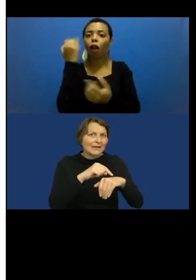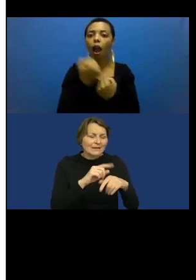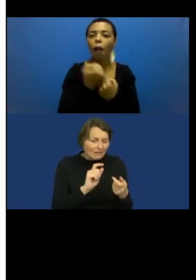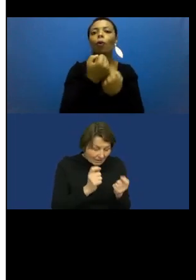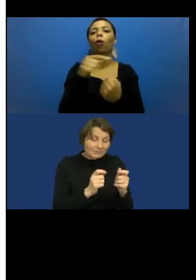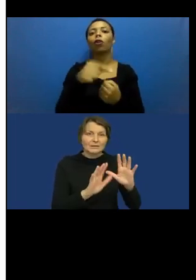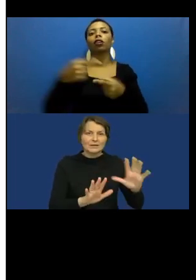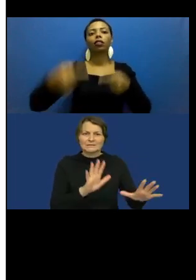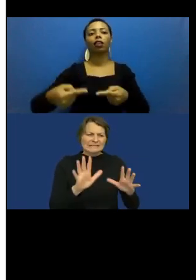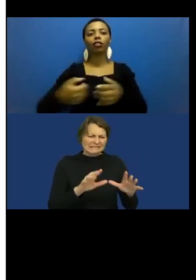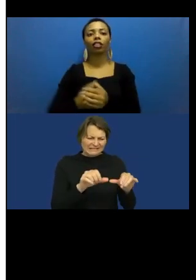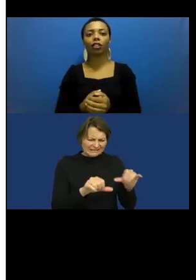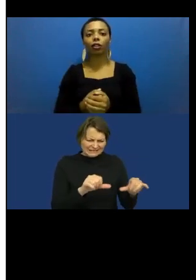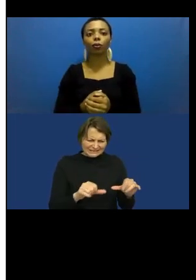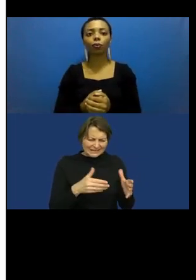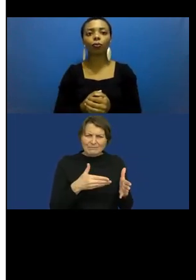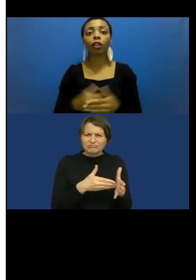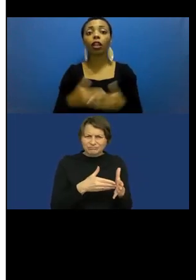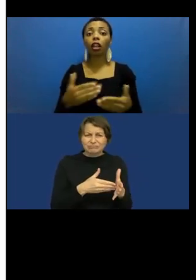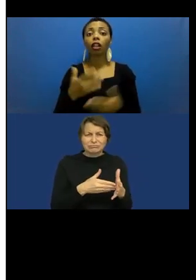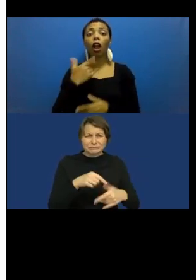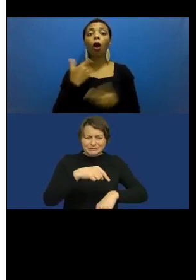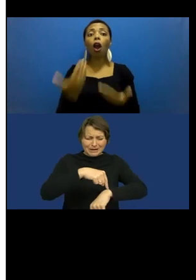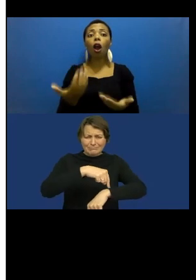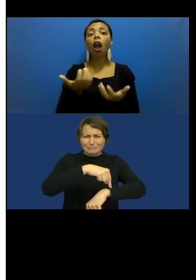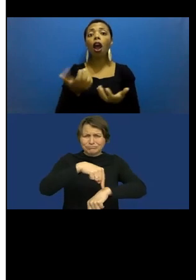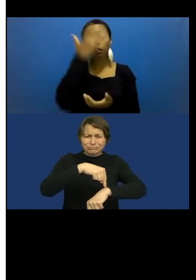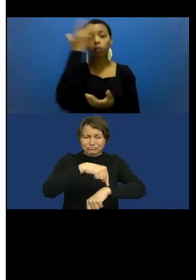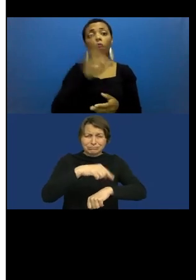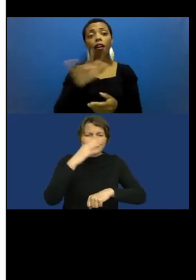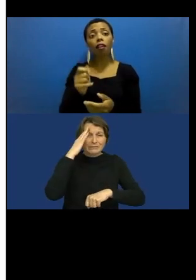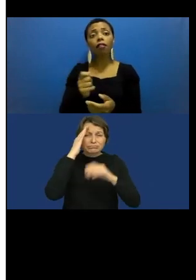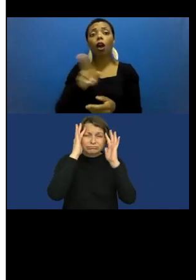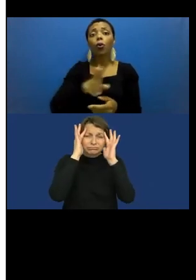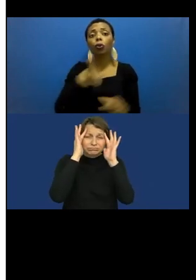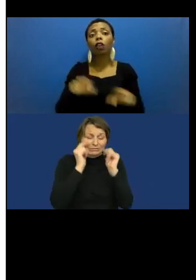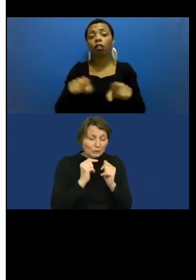time consuming and takes a lot of energy to learn a new technical device.